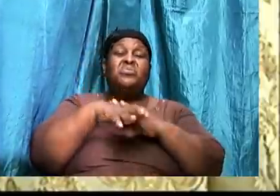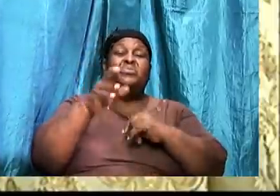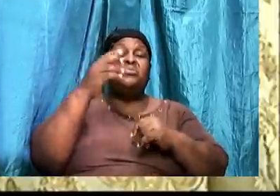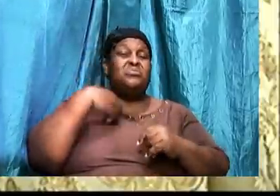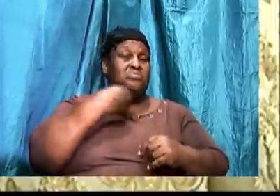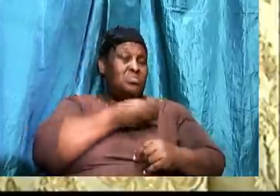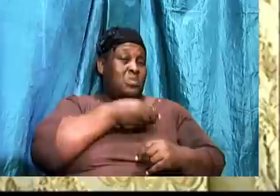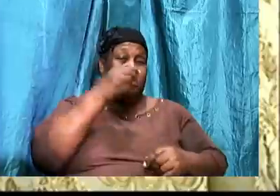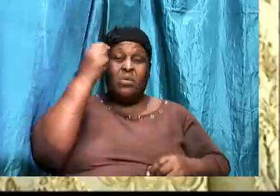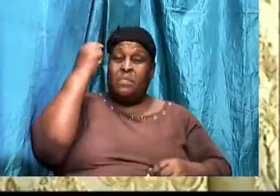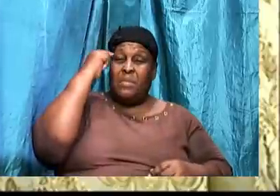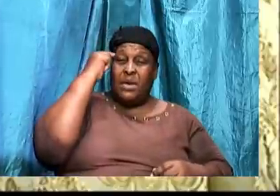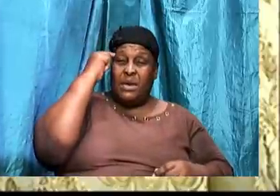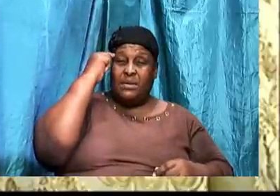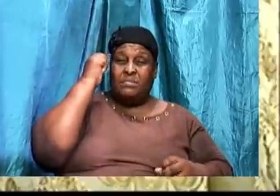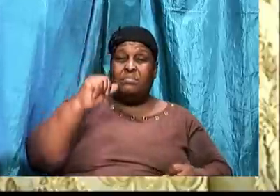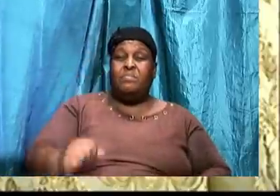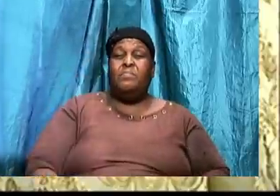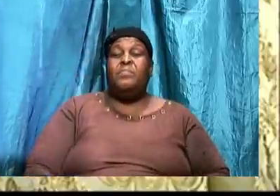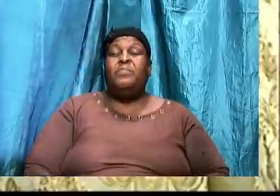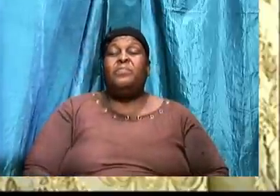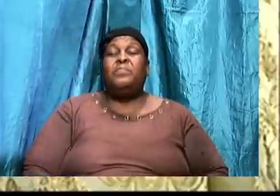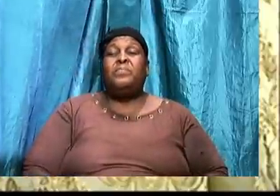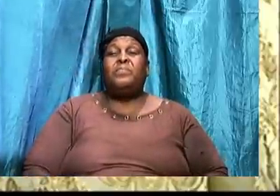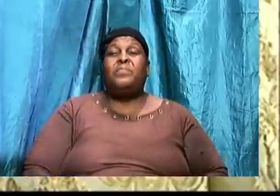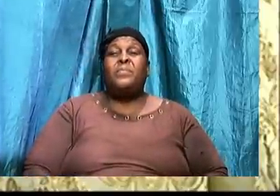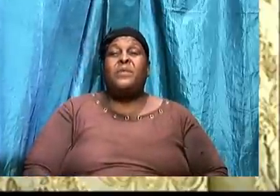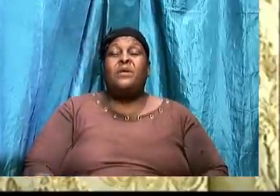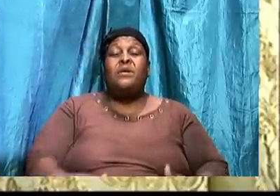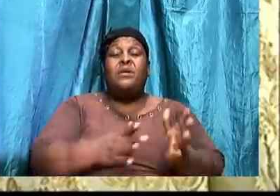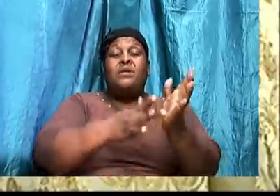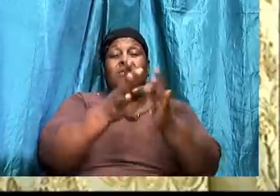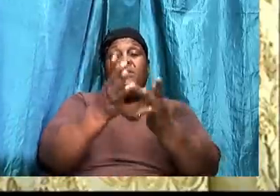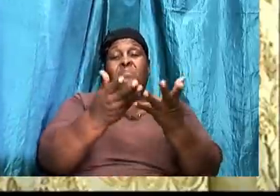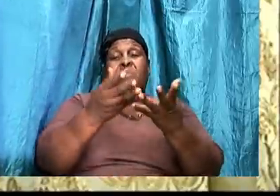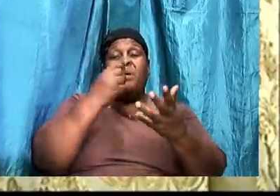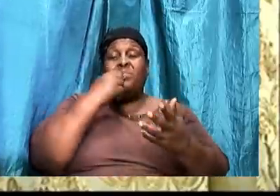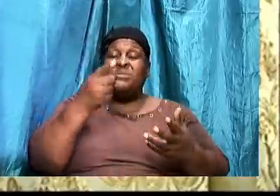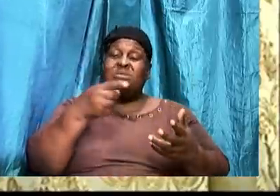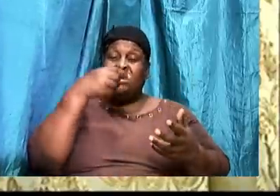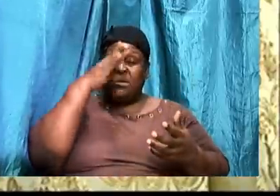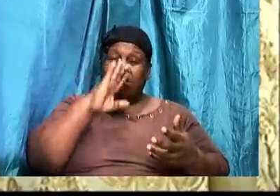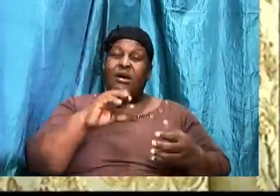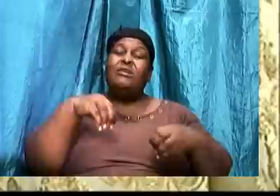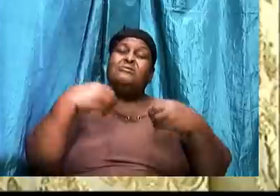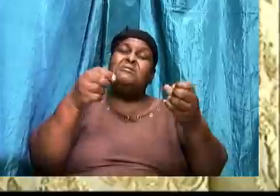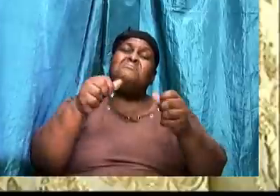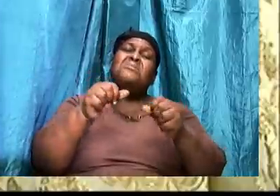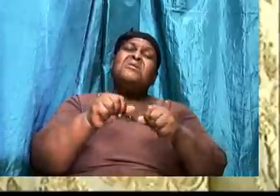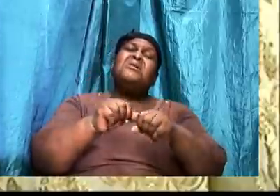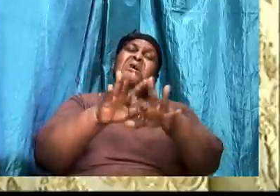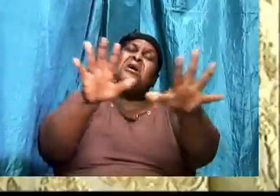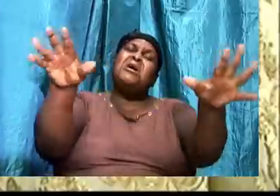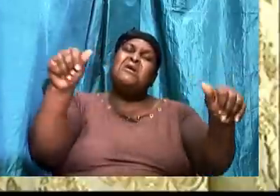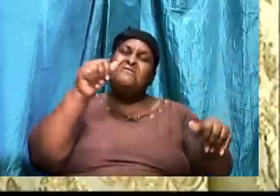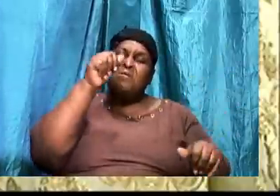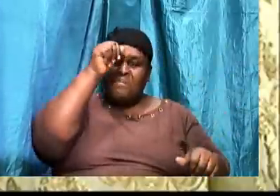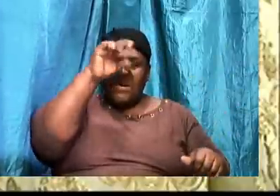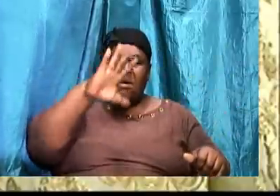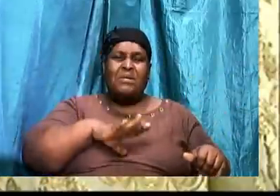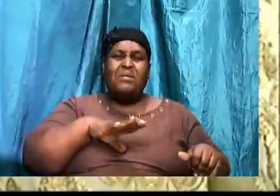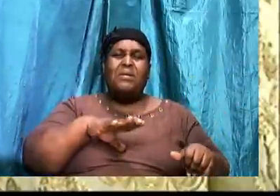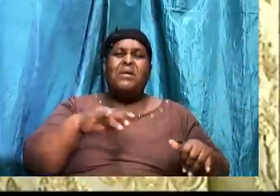And the Bible says that God has given every man a measure of faith. So if the word then gets into the mind and causes faith now